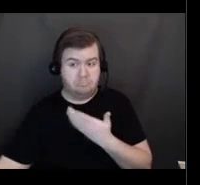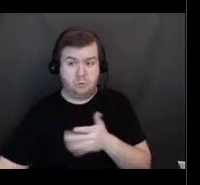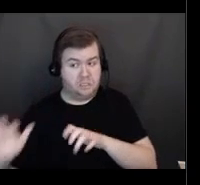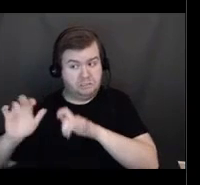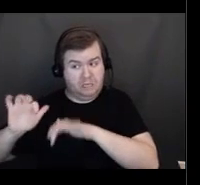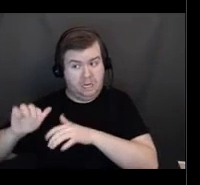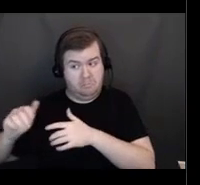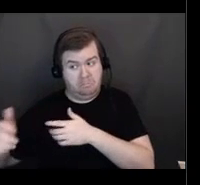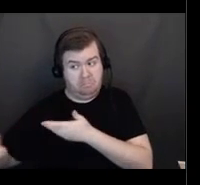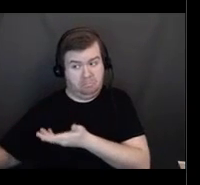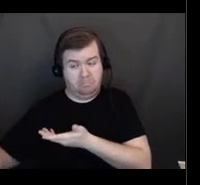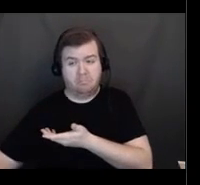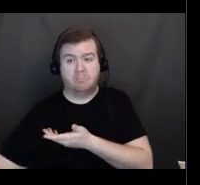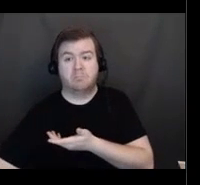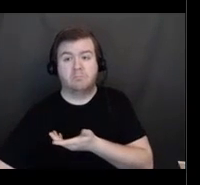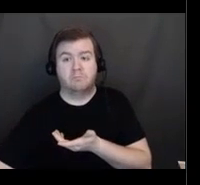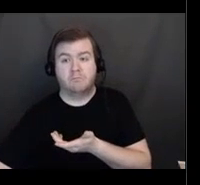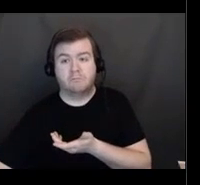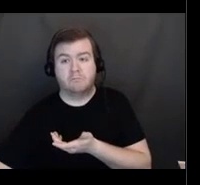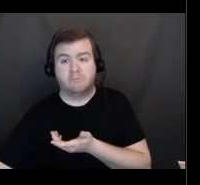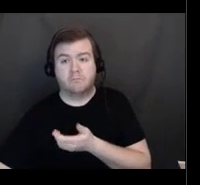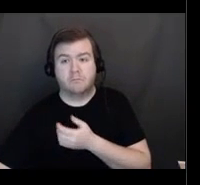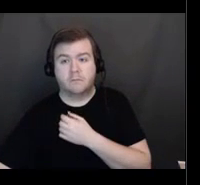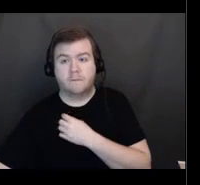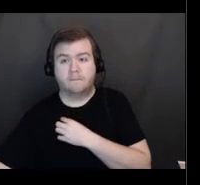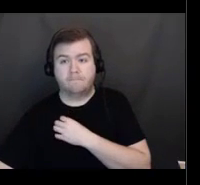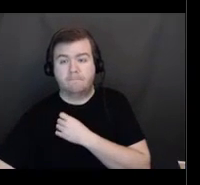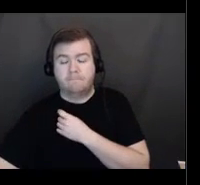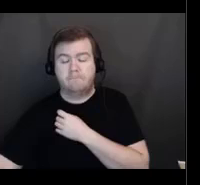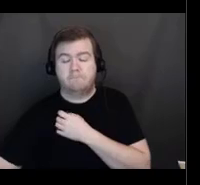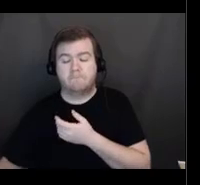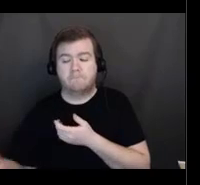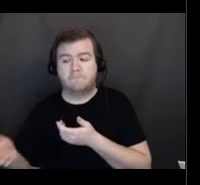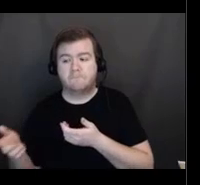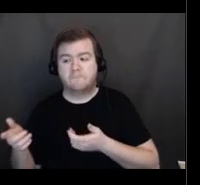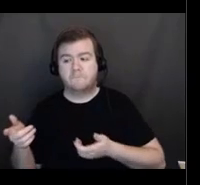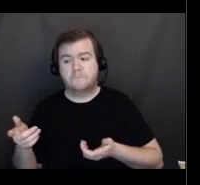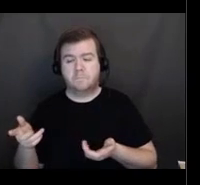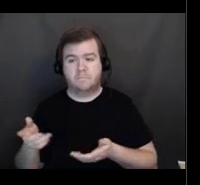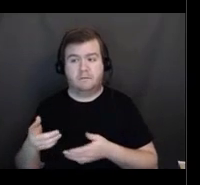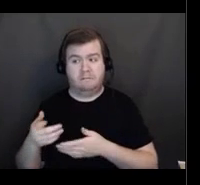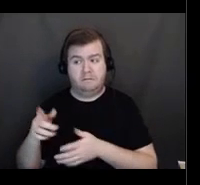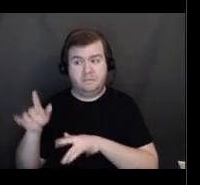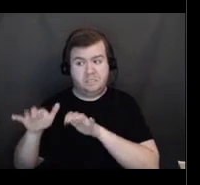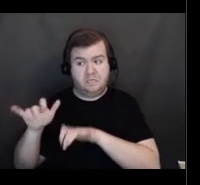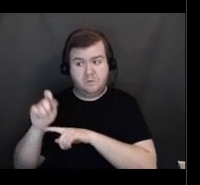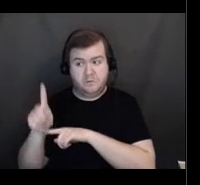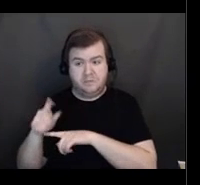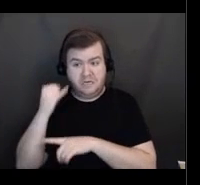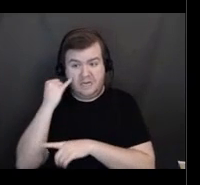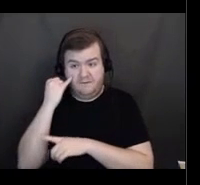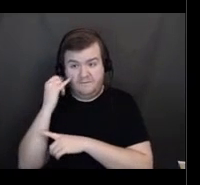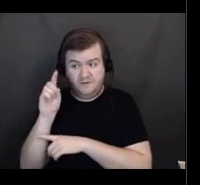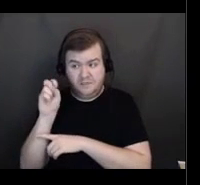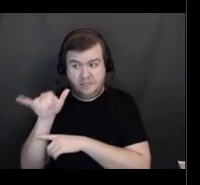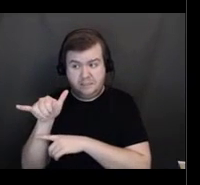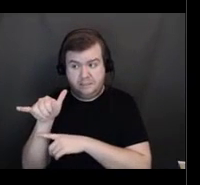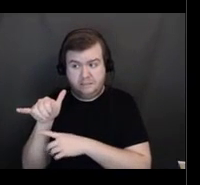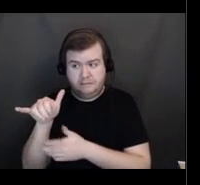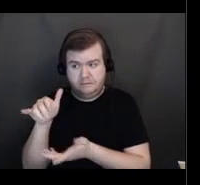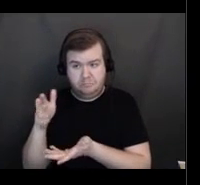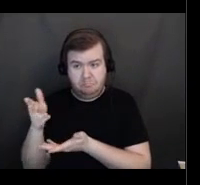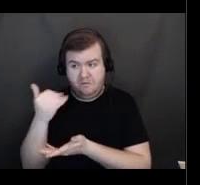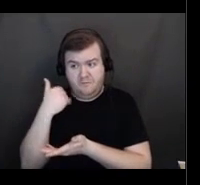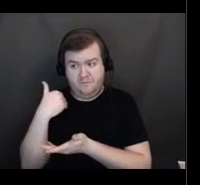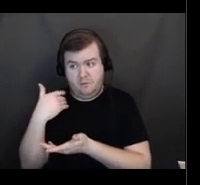into the questions box and ask that question. If that was just you happen to click on that